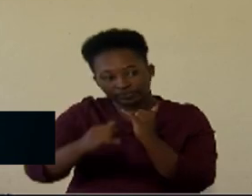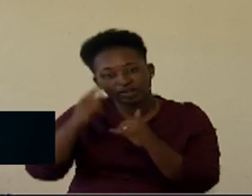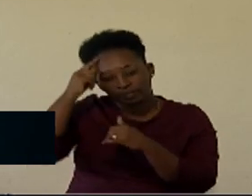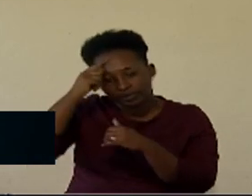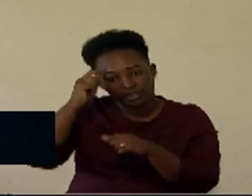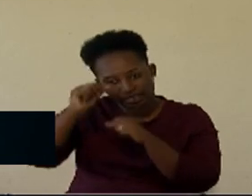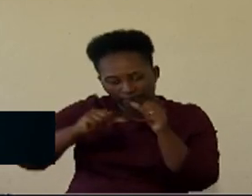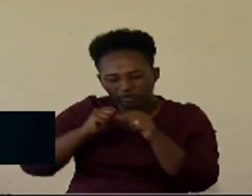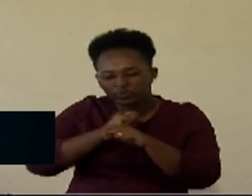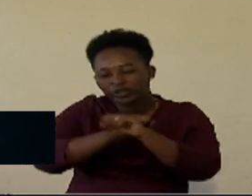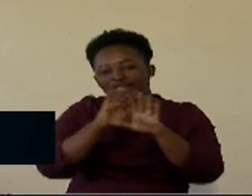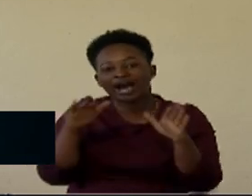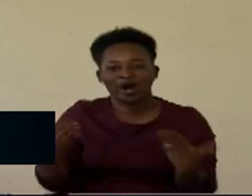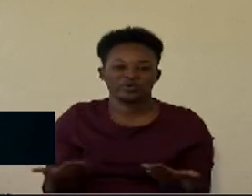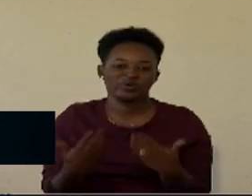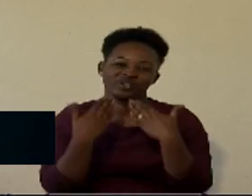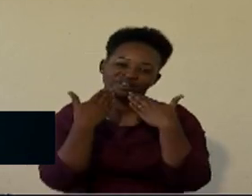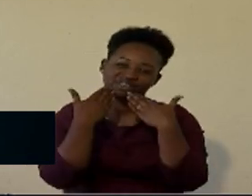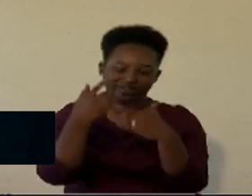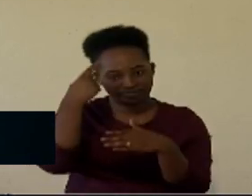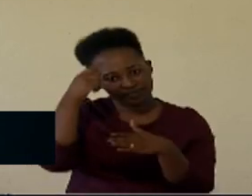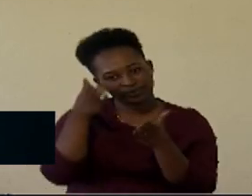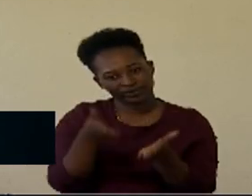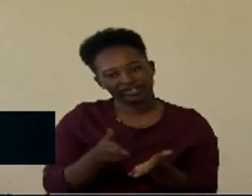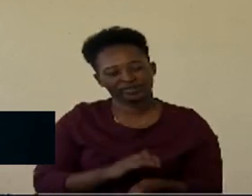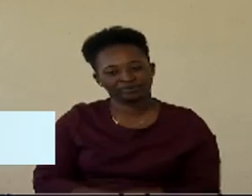the time bomb thank you for today you